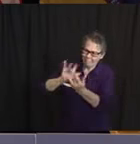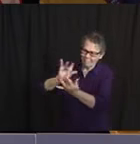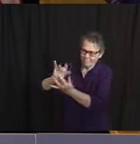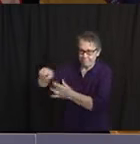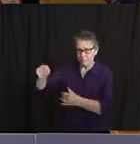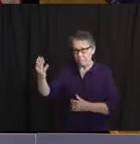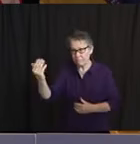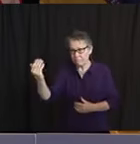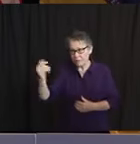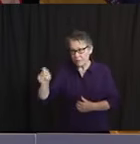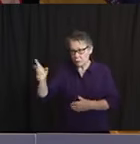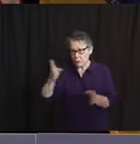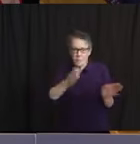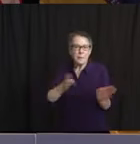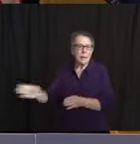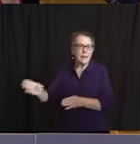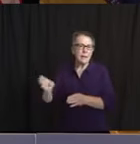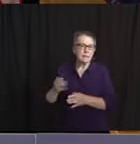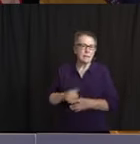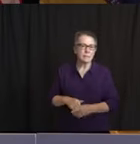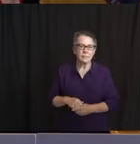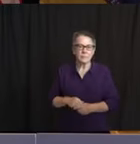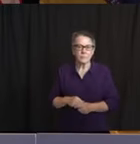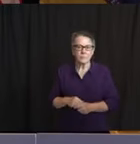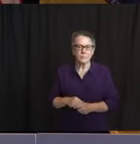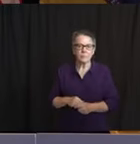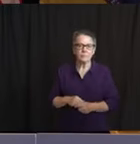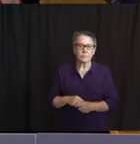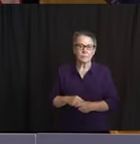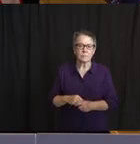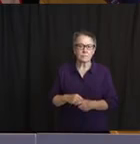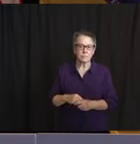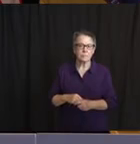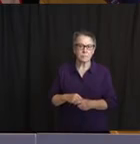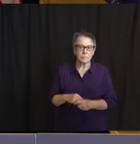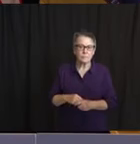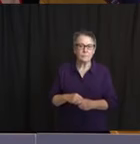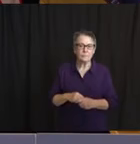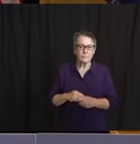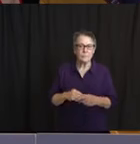emergency management, which will be available to long-term care facilities.